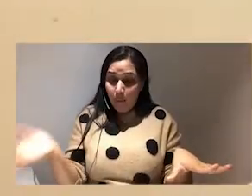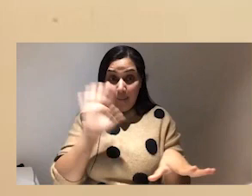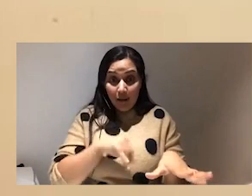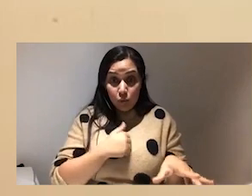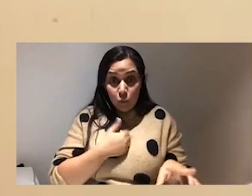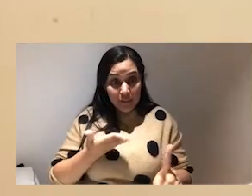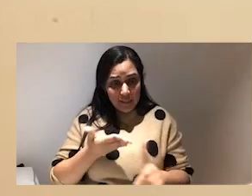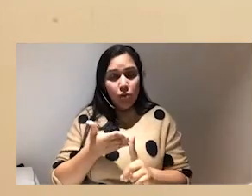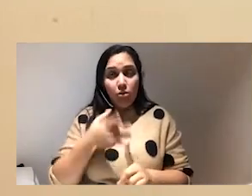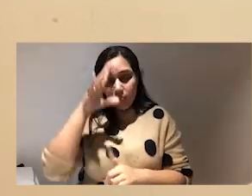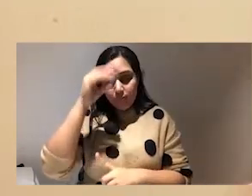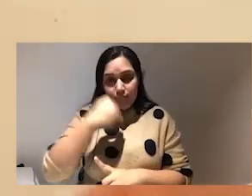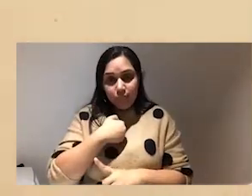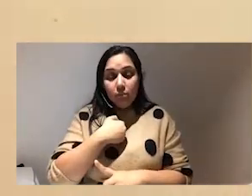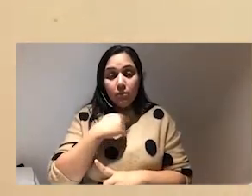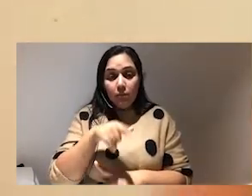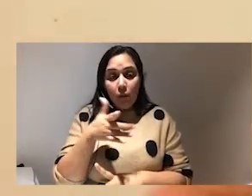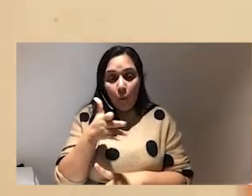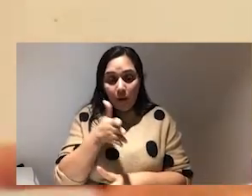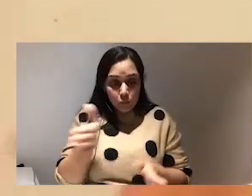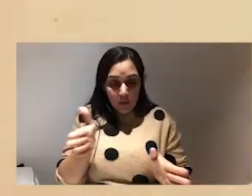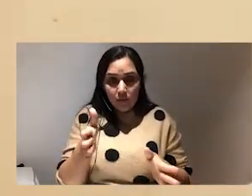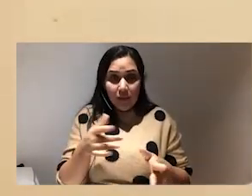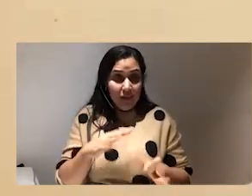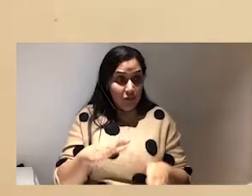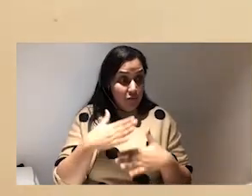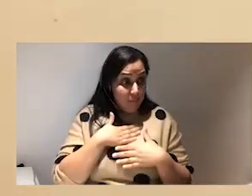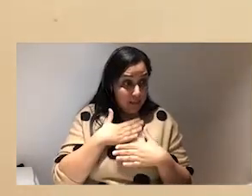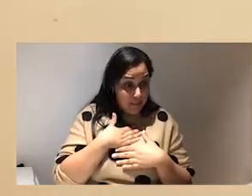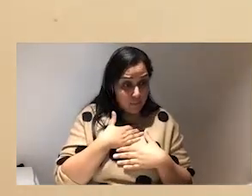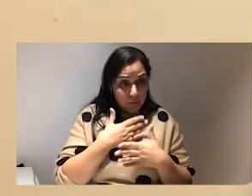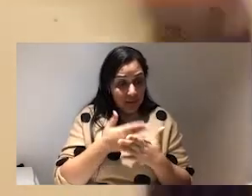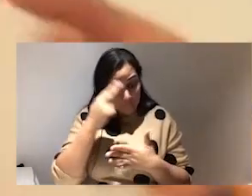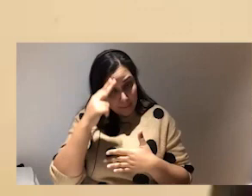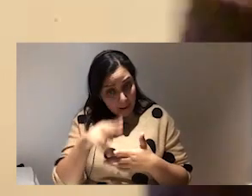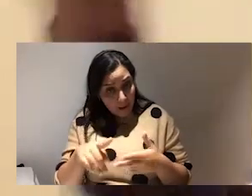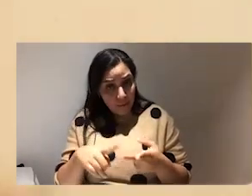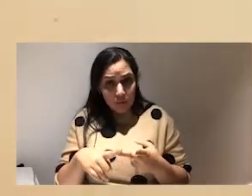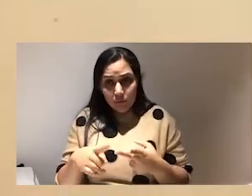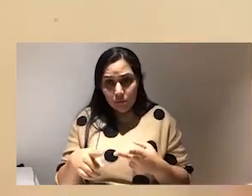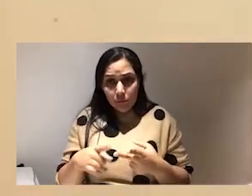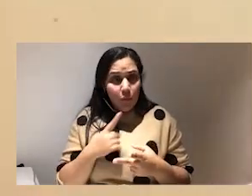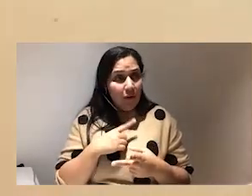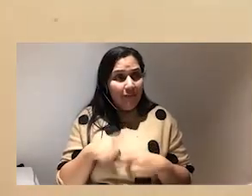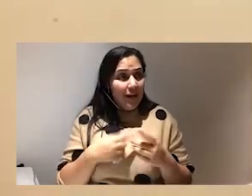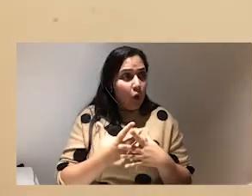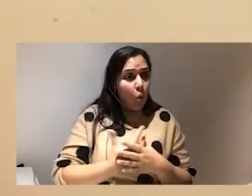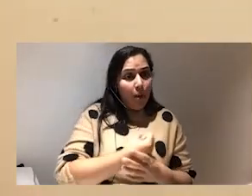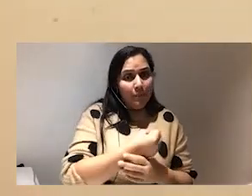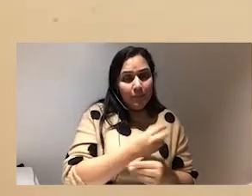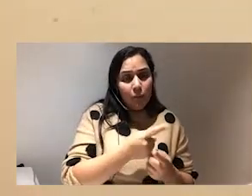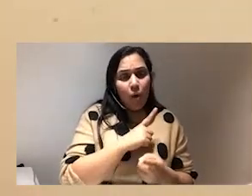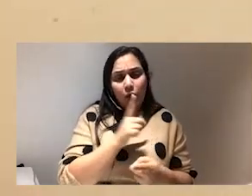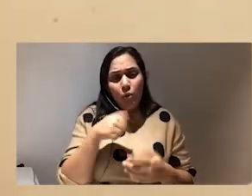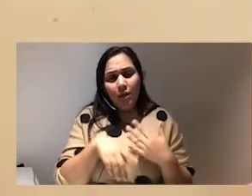important why are you onto our if it's just for memes cool then does it have to be your name just in case you get caught up in something why are you in that whatsapp